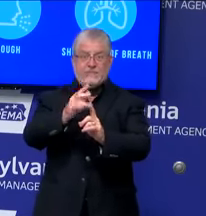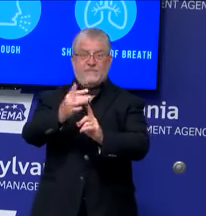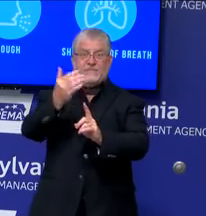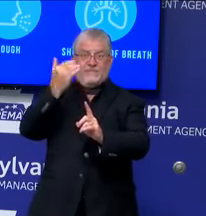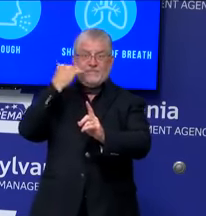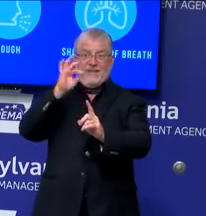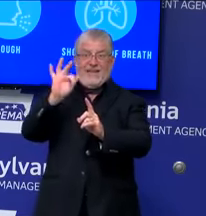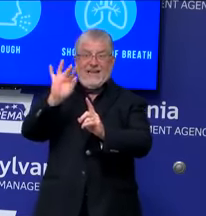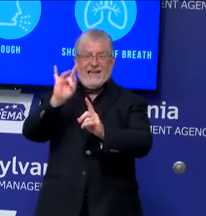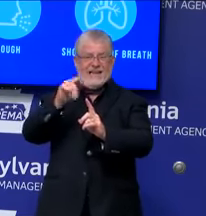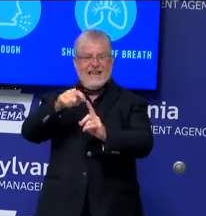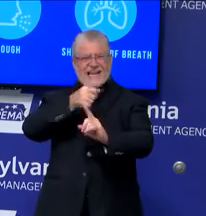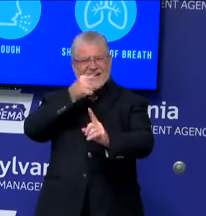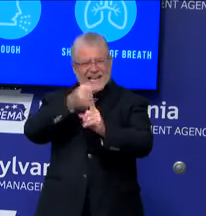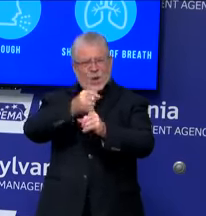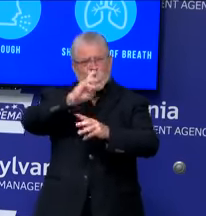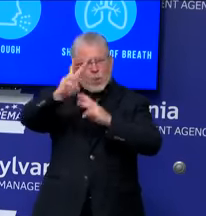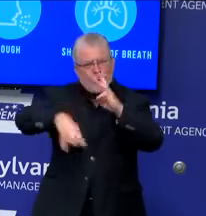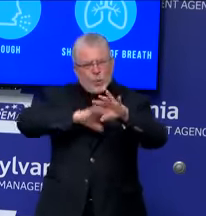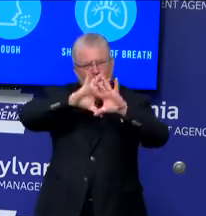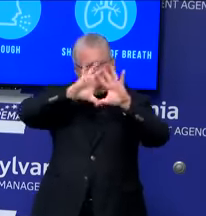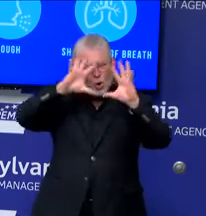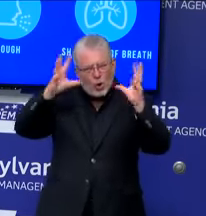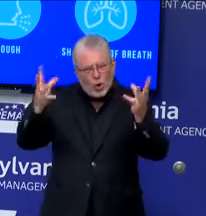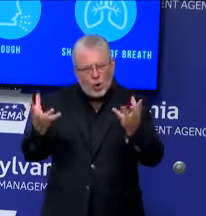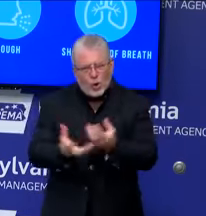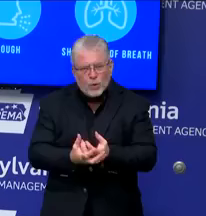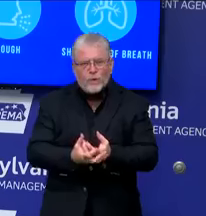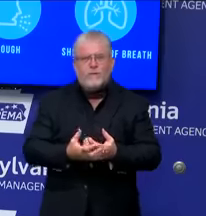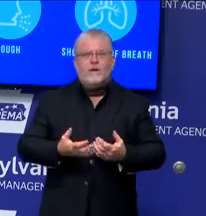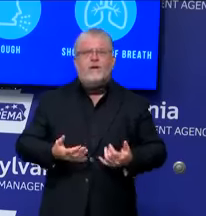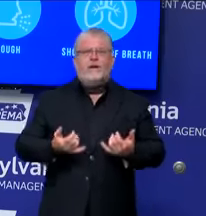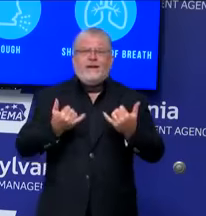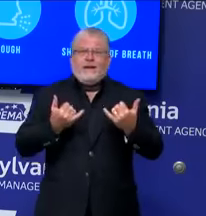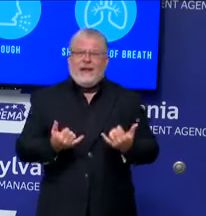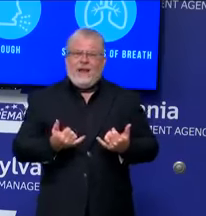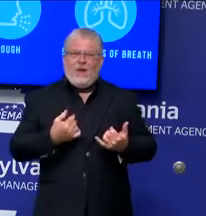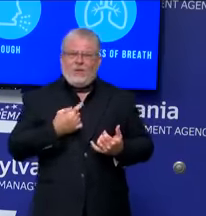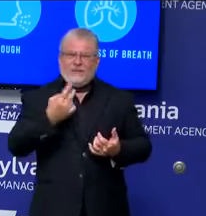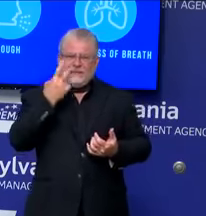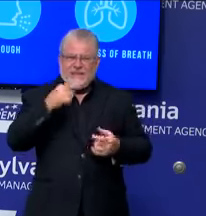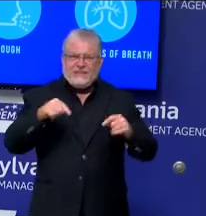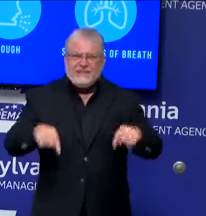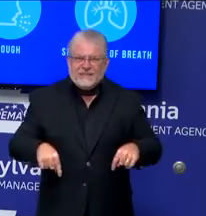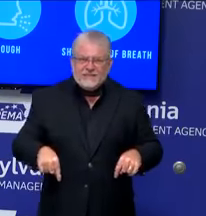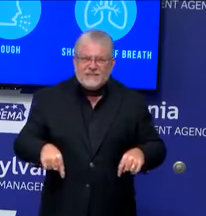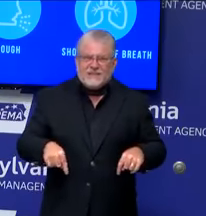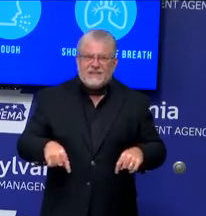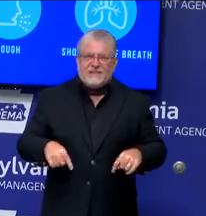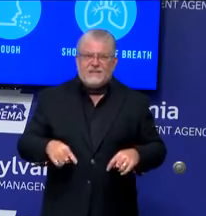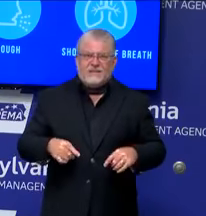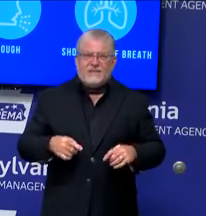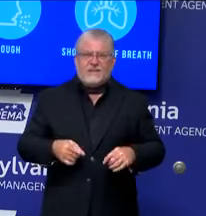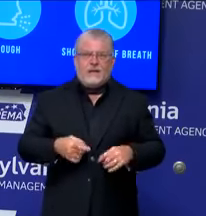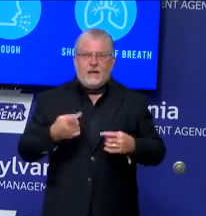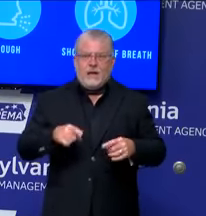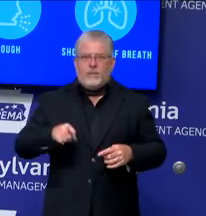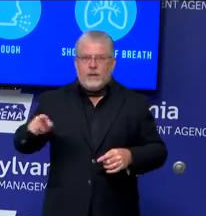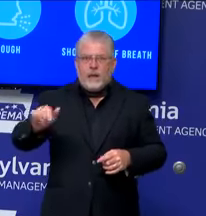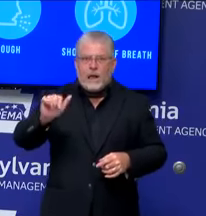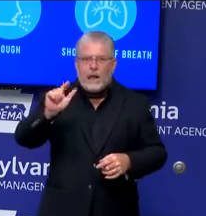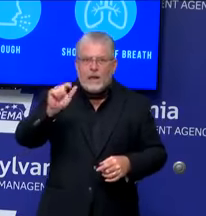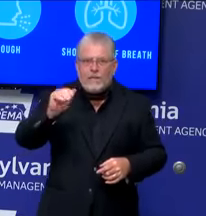every day at the news, at the numbers that we see in Florida, in Alabama, in Mississippi, Louisiana, Texas,